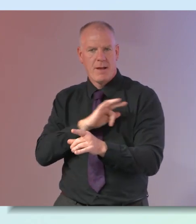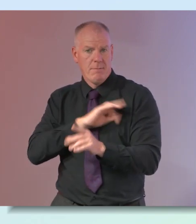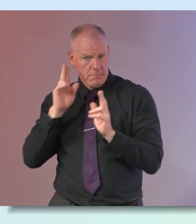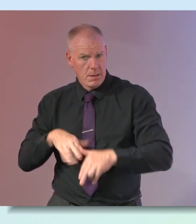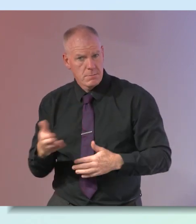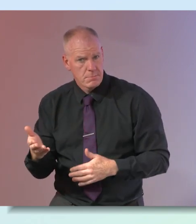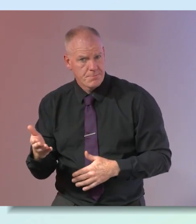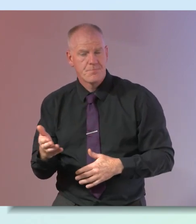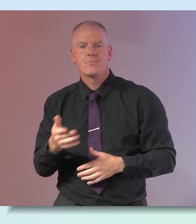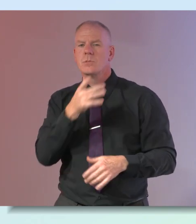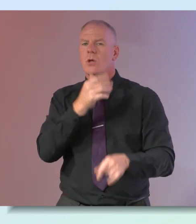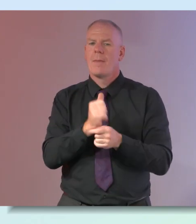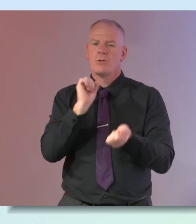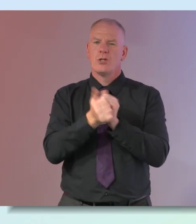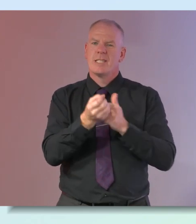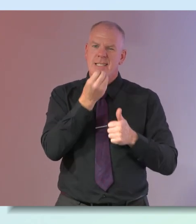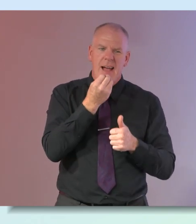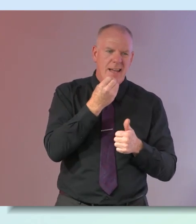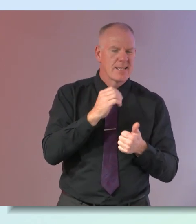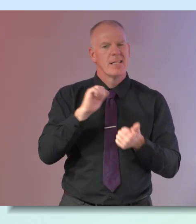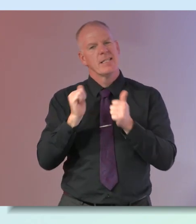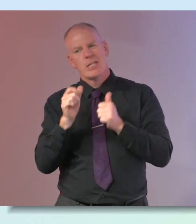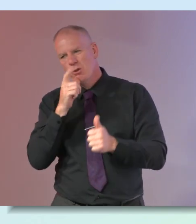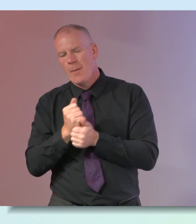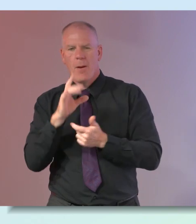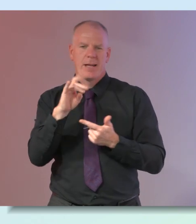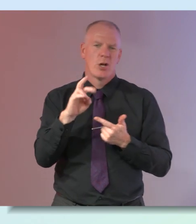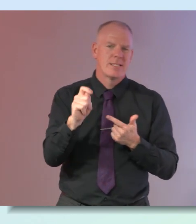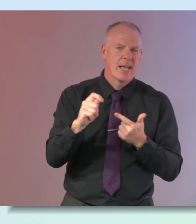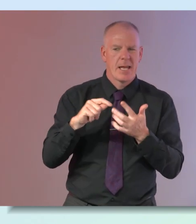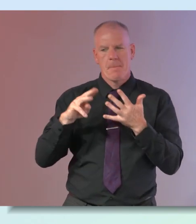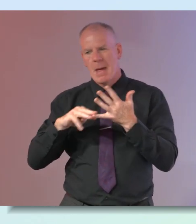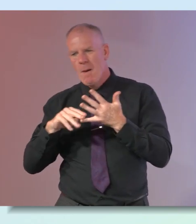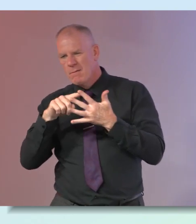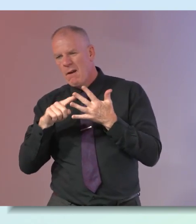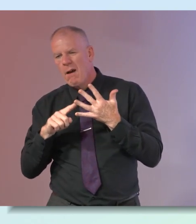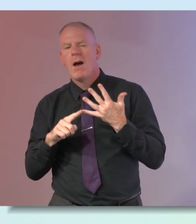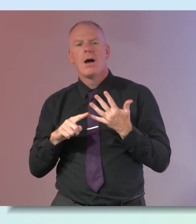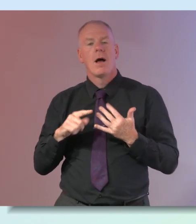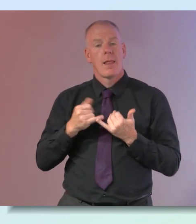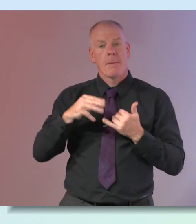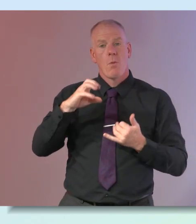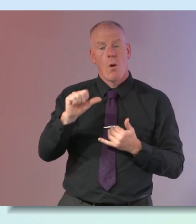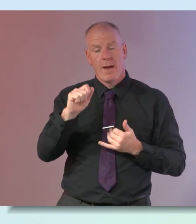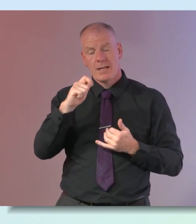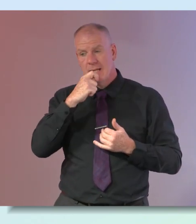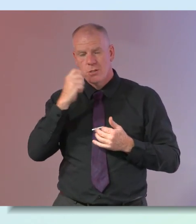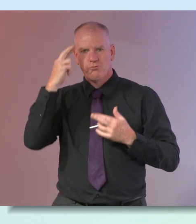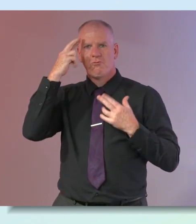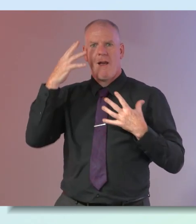you can talk about changing your diet you can talk about hrt and all you know menopause and everything you can talk about as maura said the realization